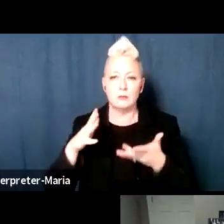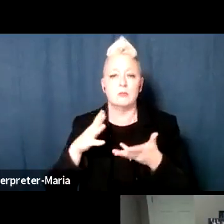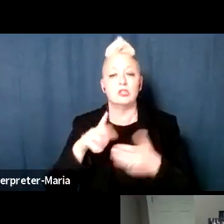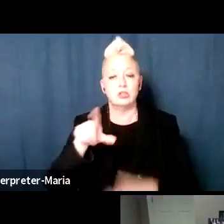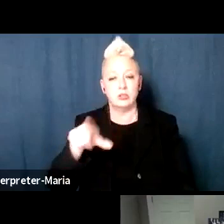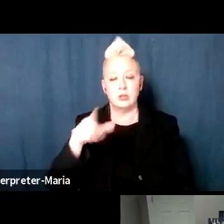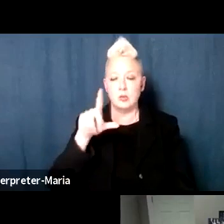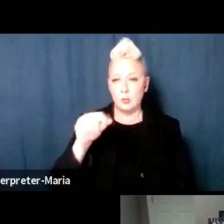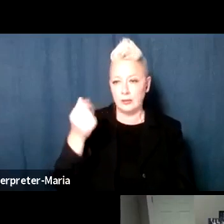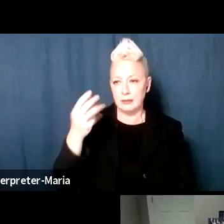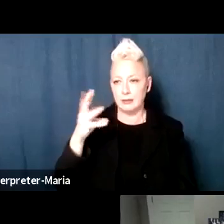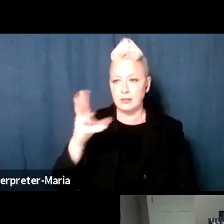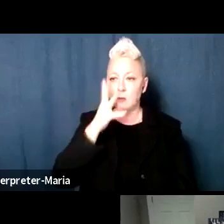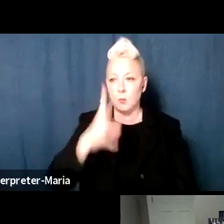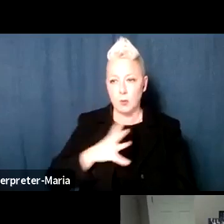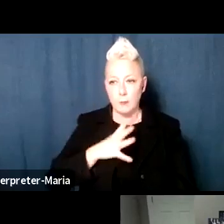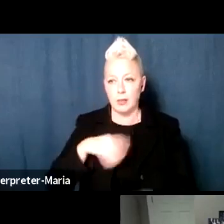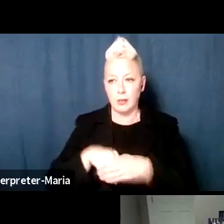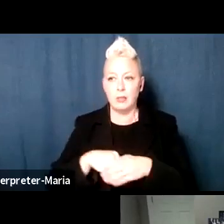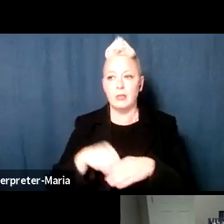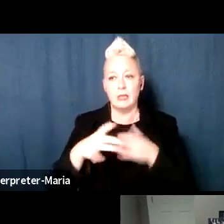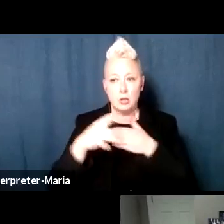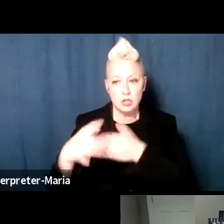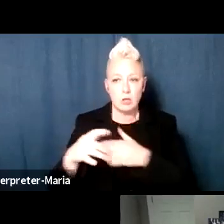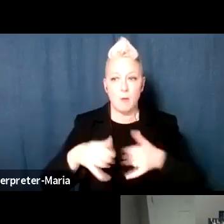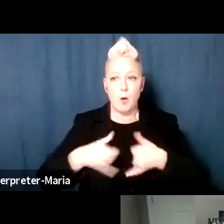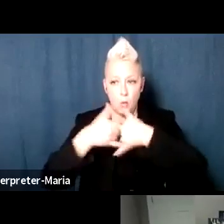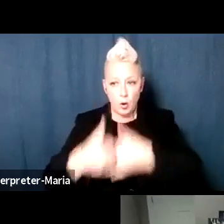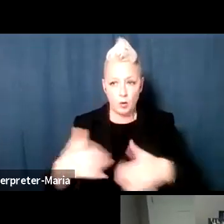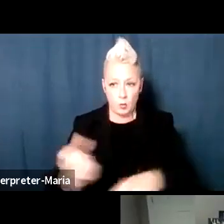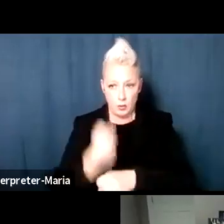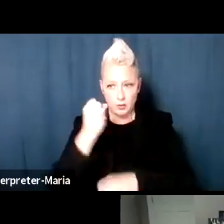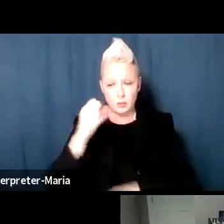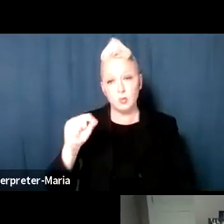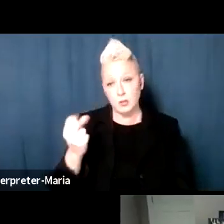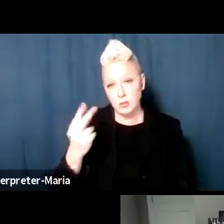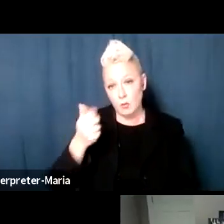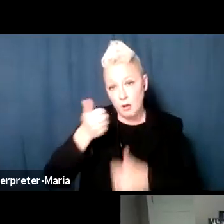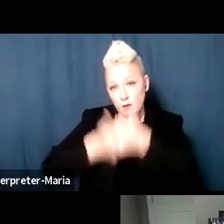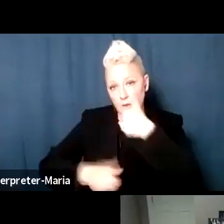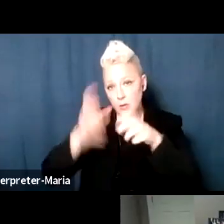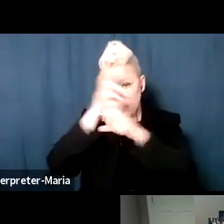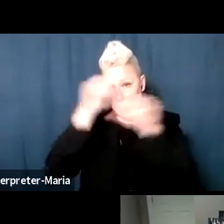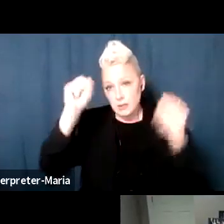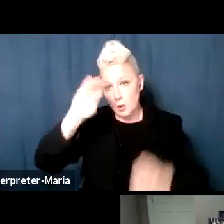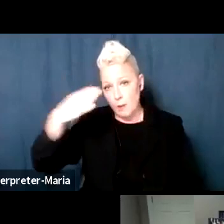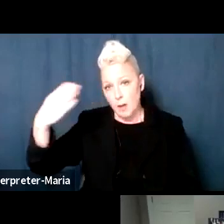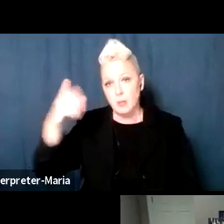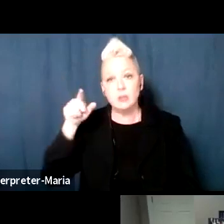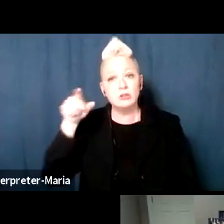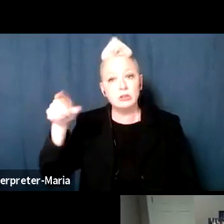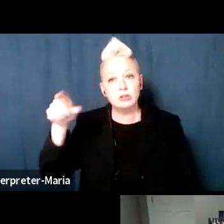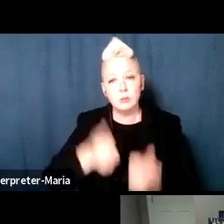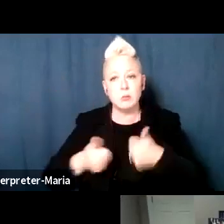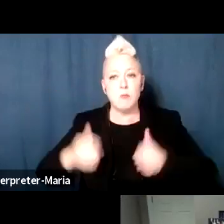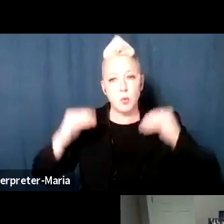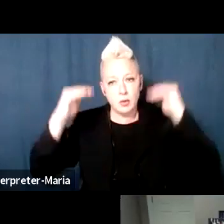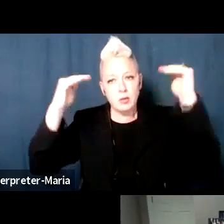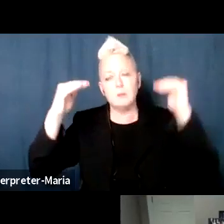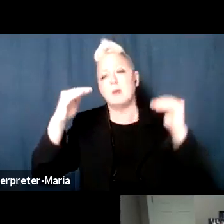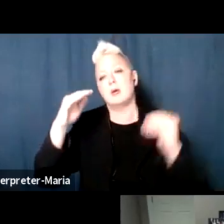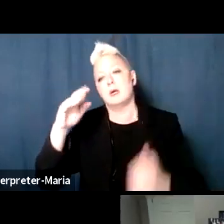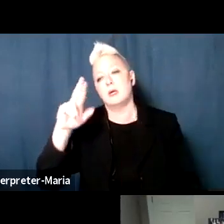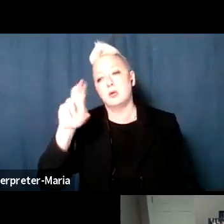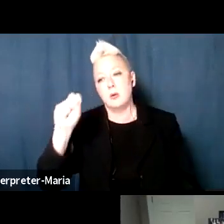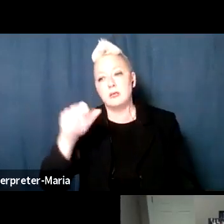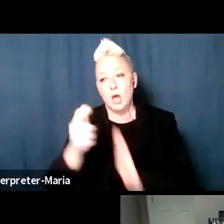Federal Law Enforcement Leadership Award in 2012 under President Obama. She was promoted by U.S. Preet Bharara